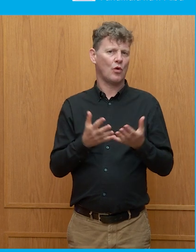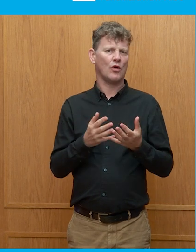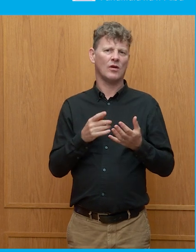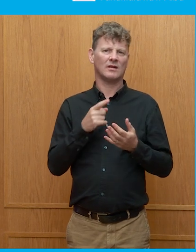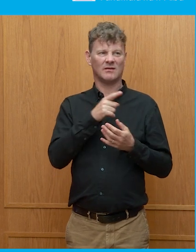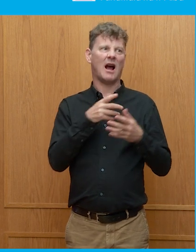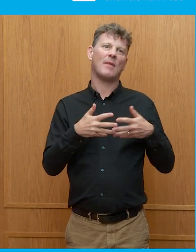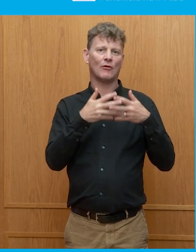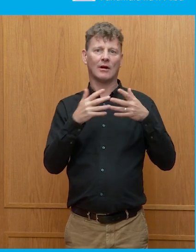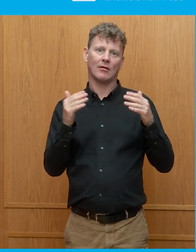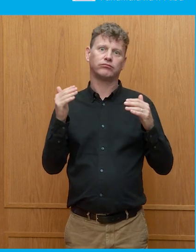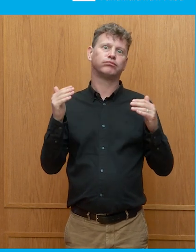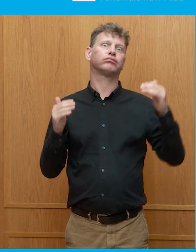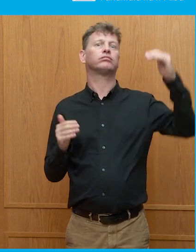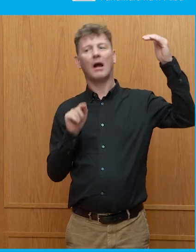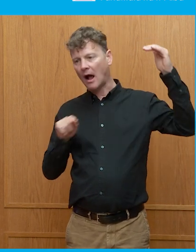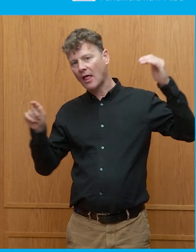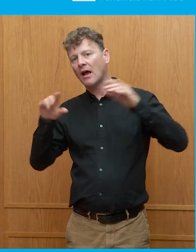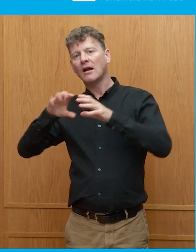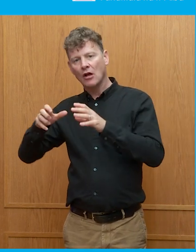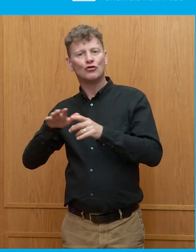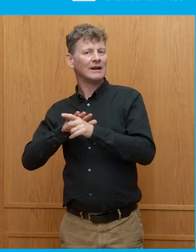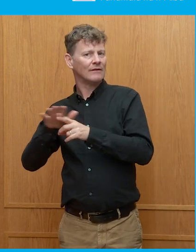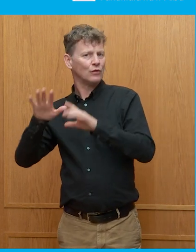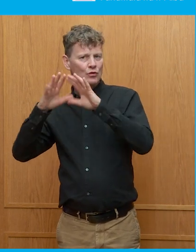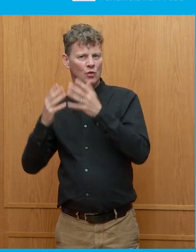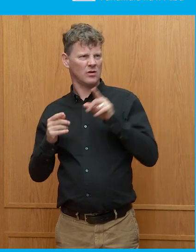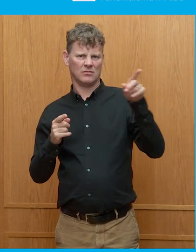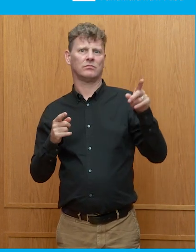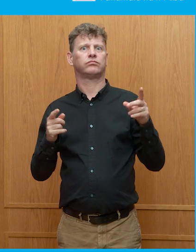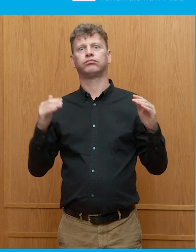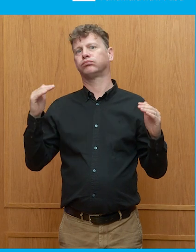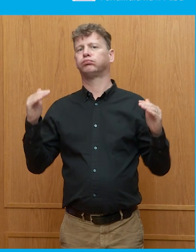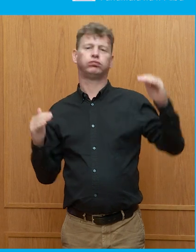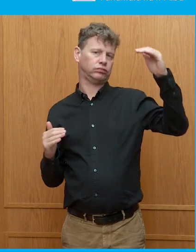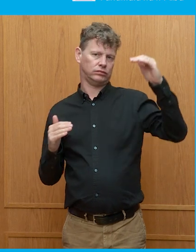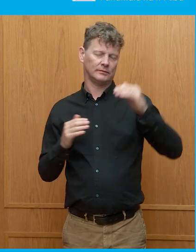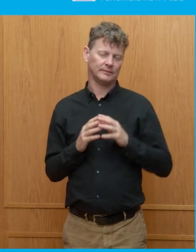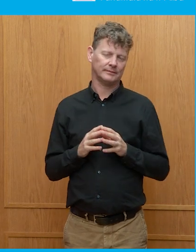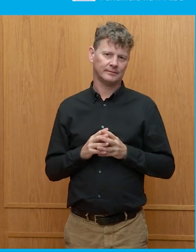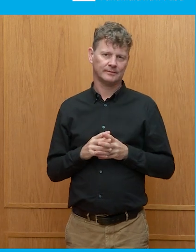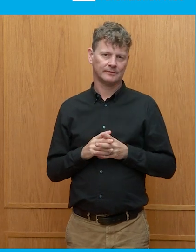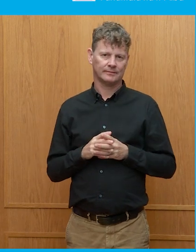is the case in the U.S. and the contrast with the sense that that doesn't really matter a feature